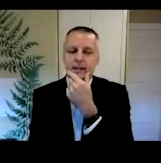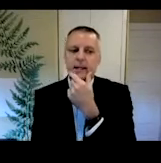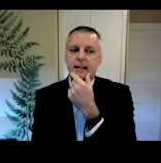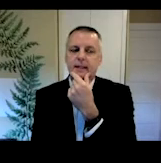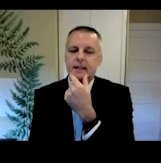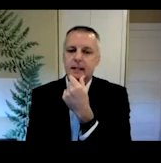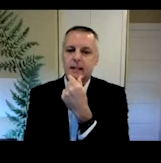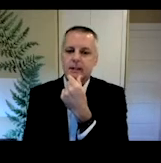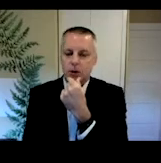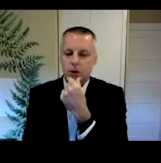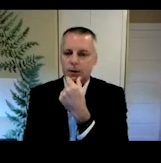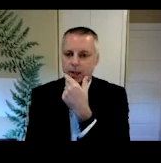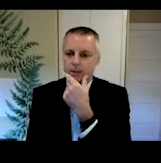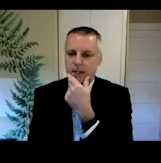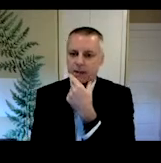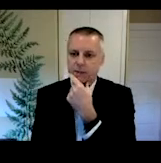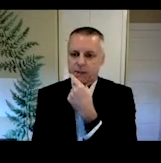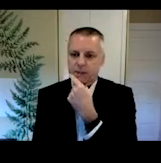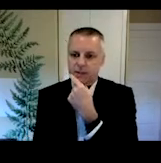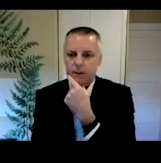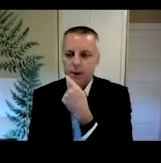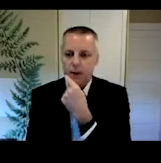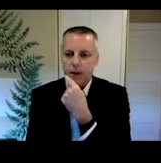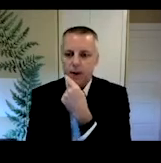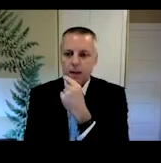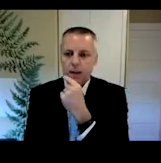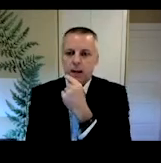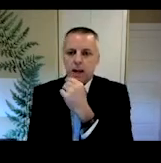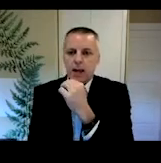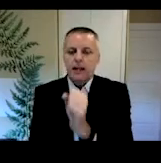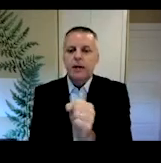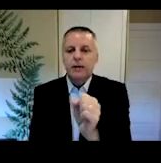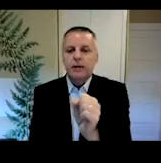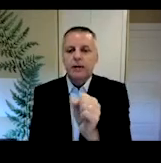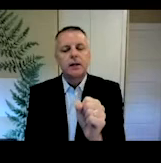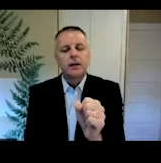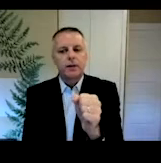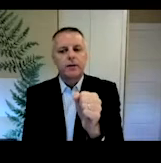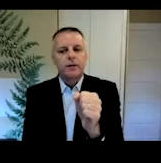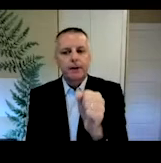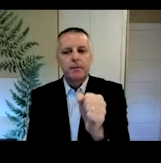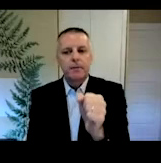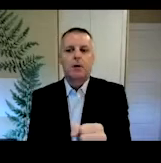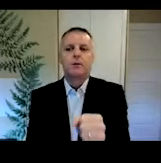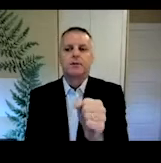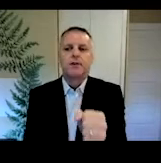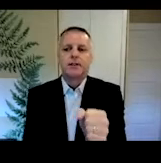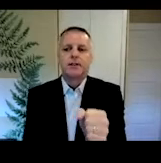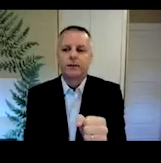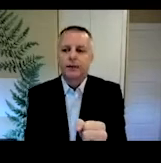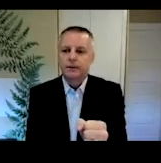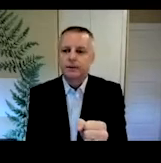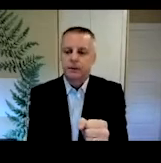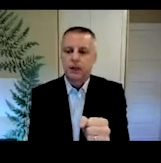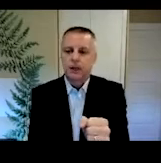to this idea that listening is hard, right? Second language listening is really hard. And here's what I think is one of the fundamental problems